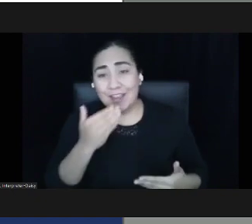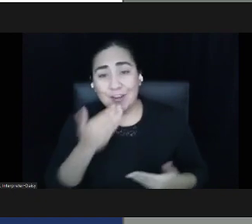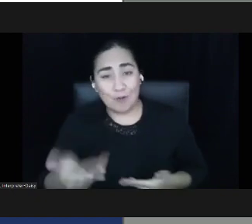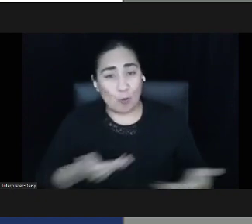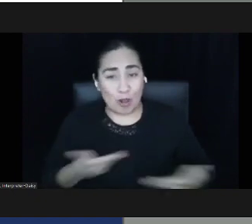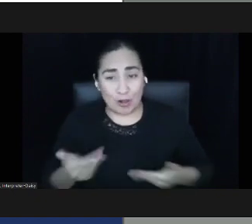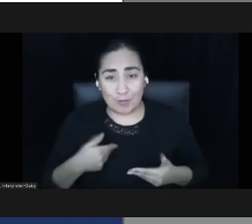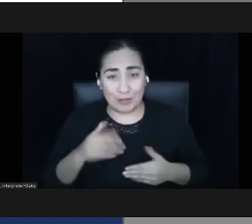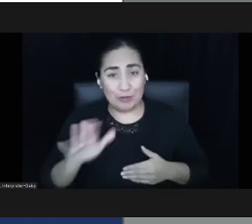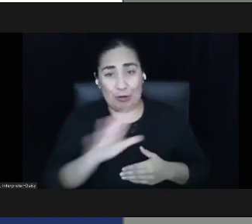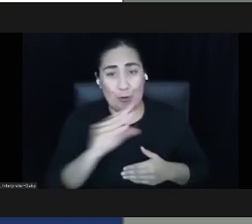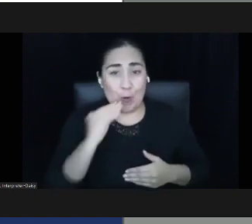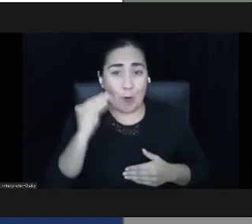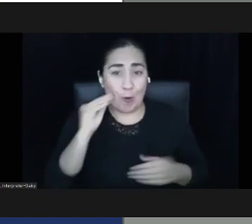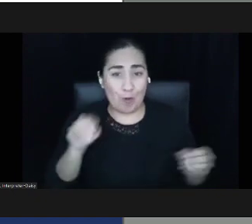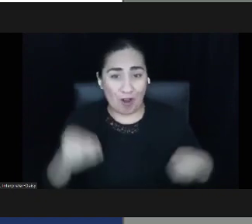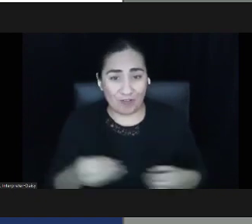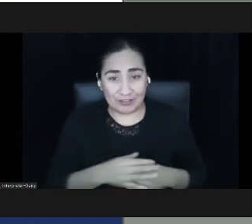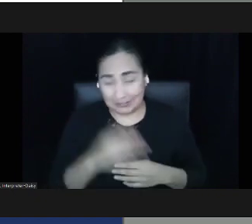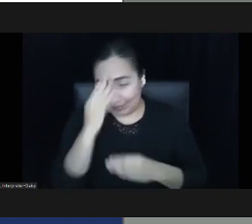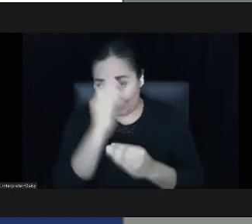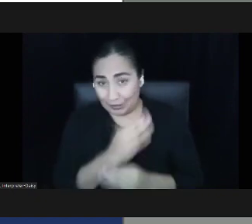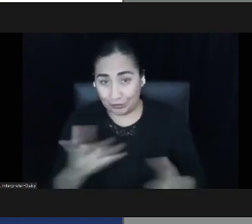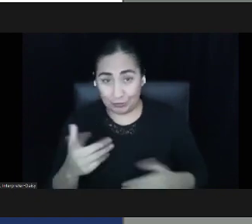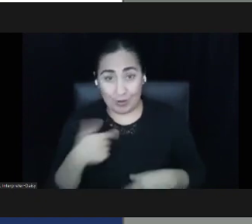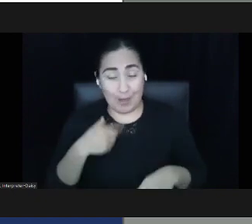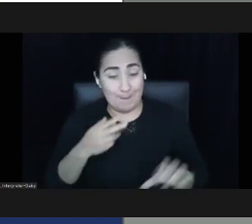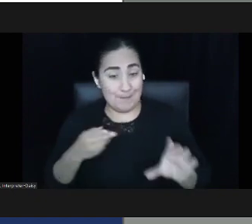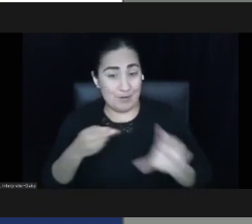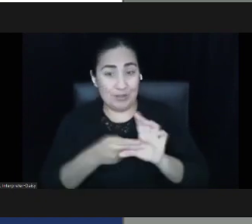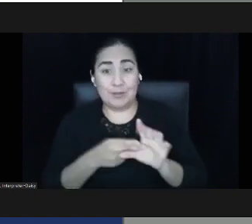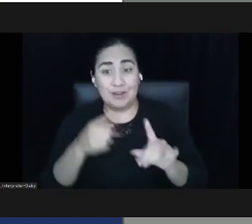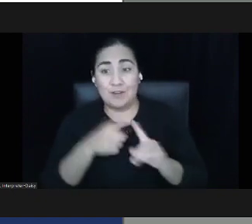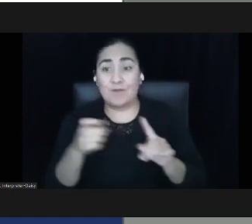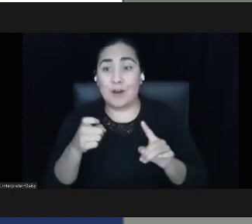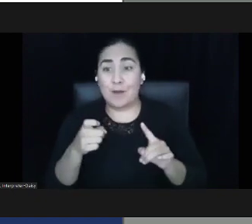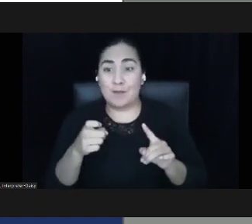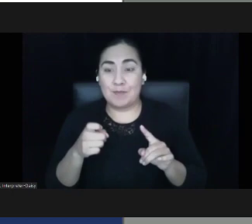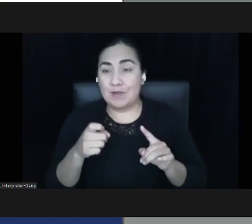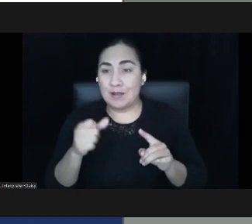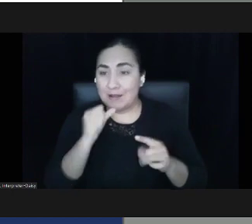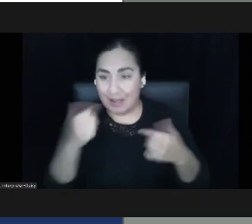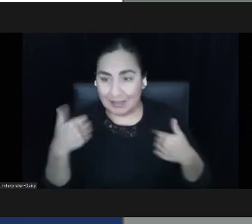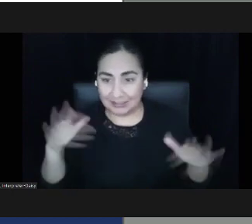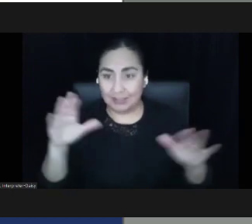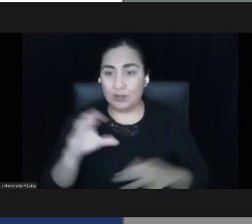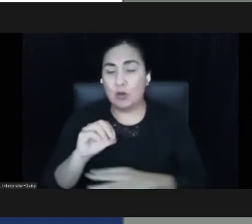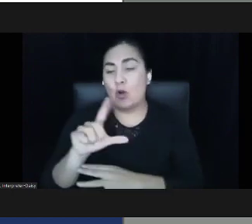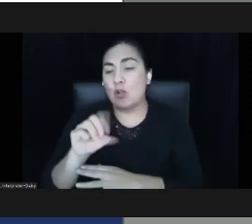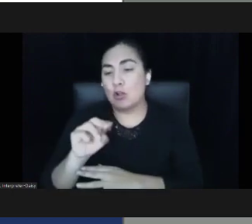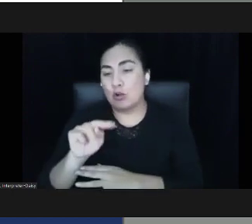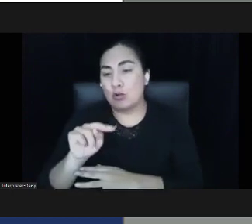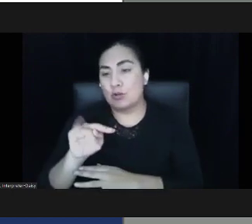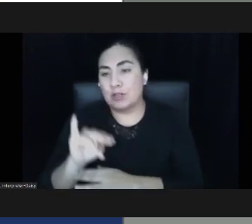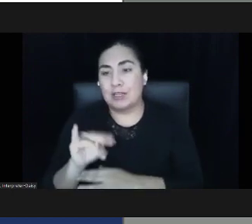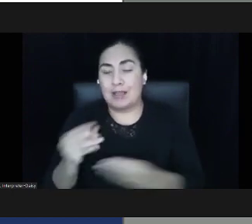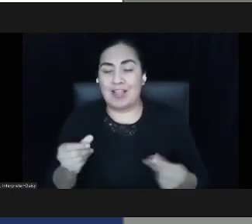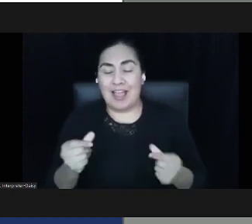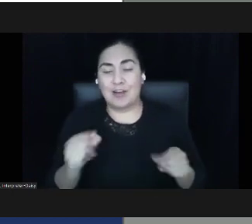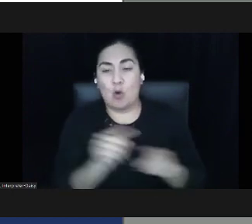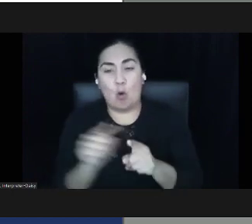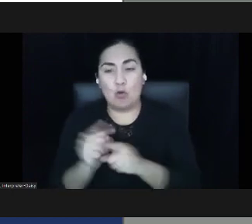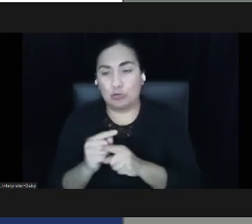Today, just so you know, I'm participating from unceded Ohlone land in what is also known as San Jose, California.